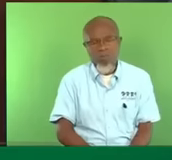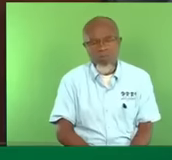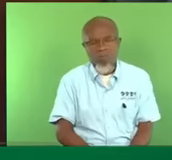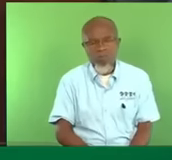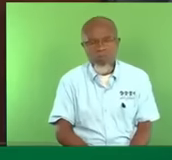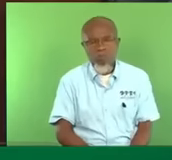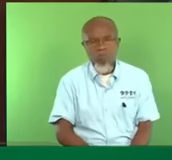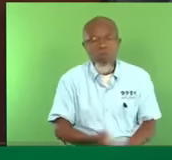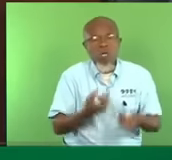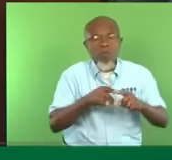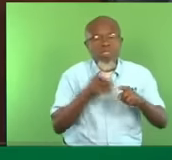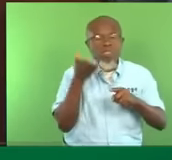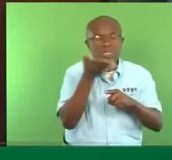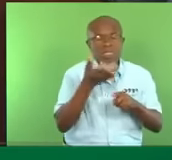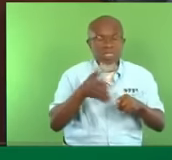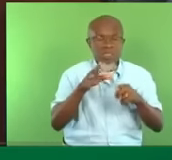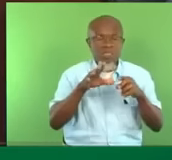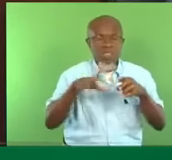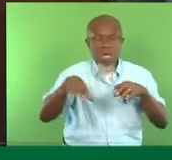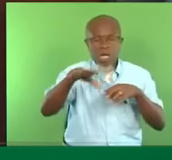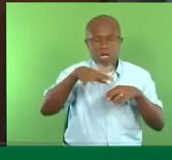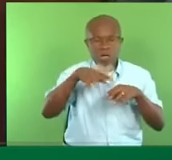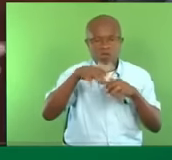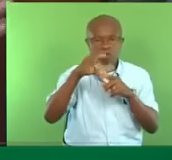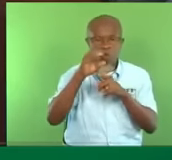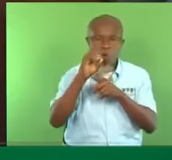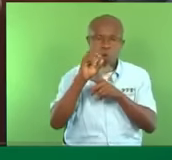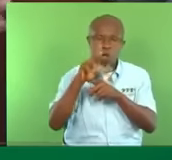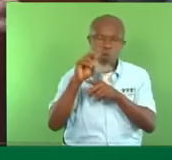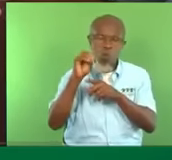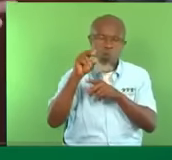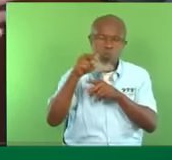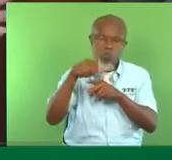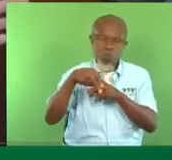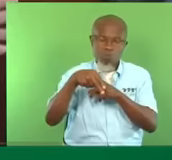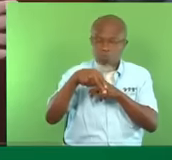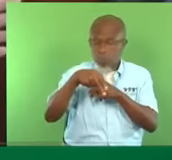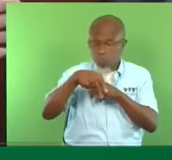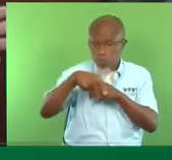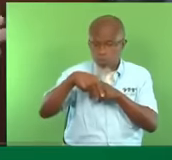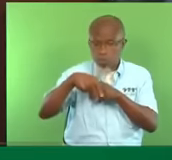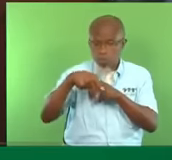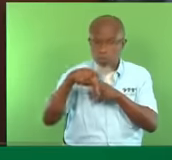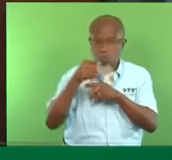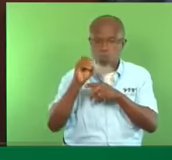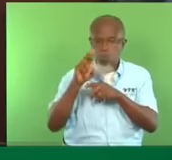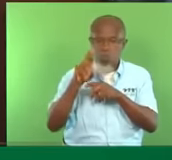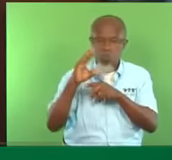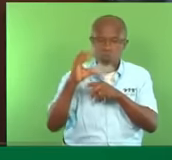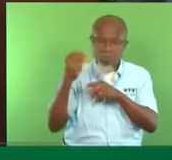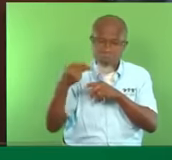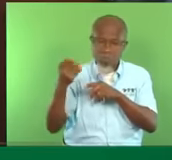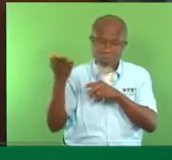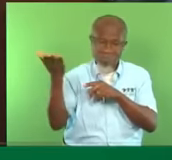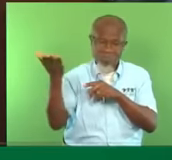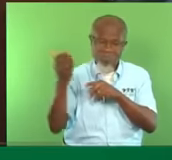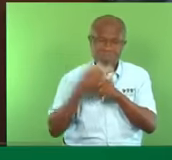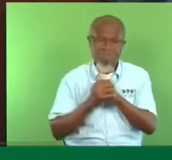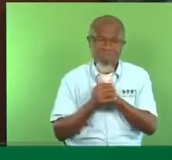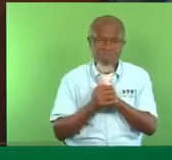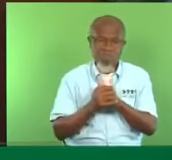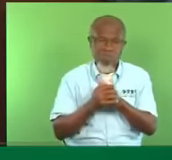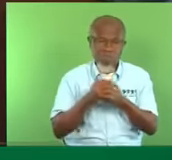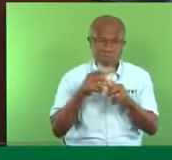the constituency of Oropuch there? I mean, I want to raise again because my constituents are glued to their screens. We have